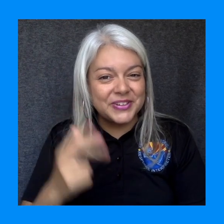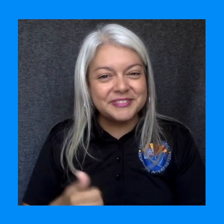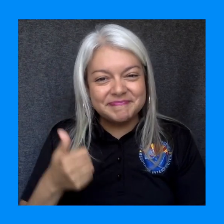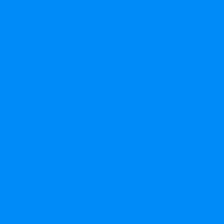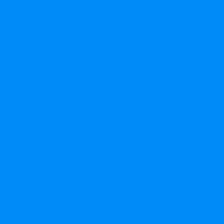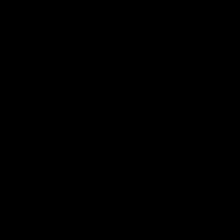days.